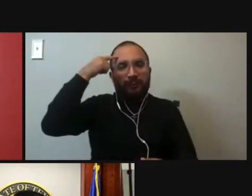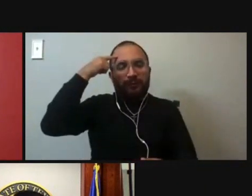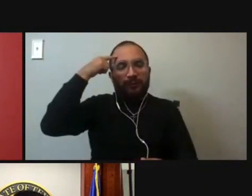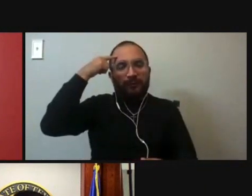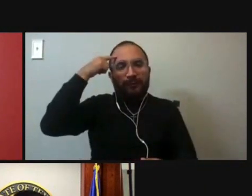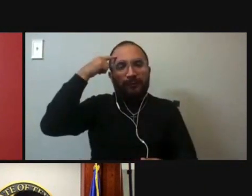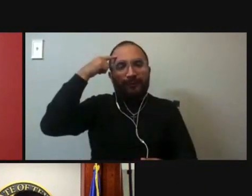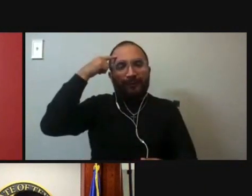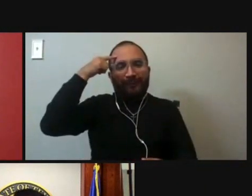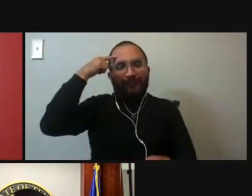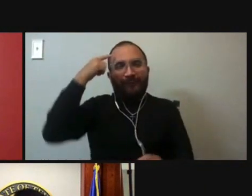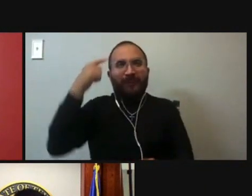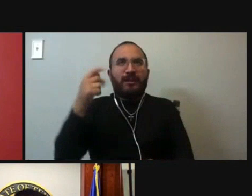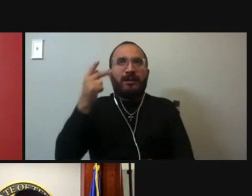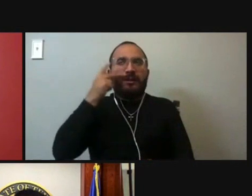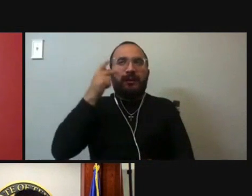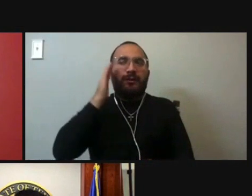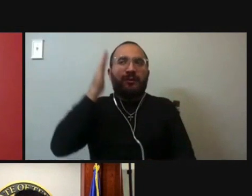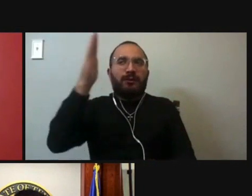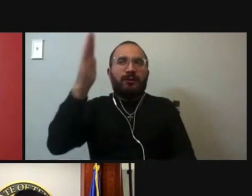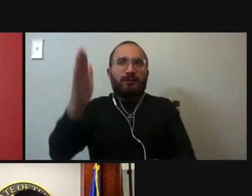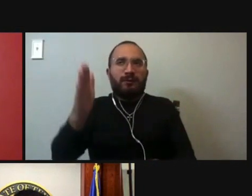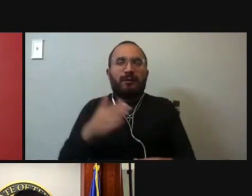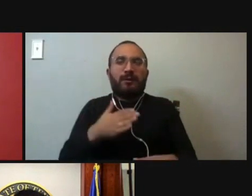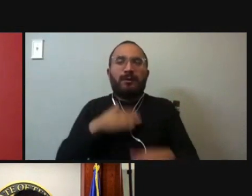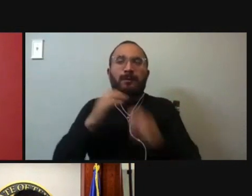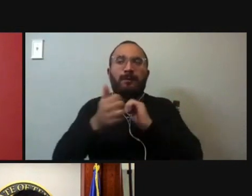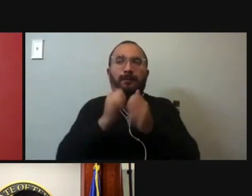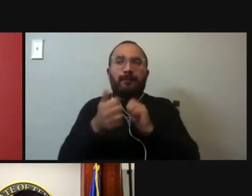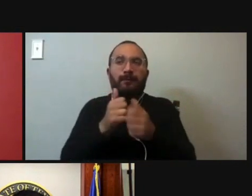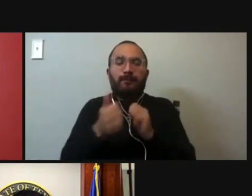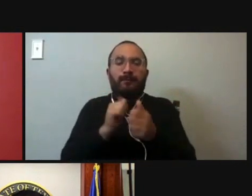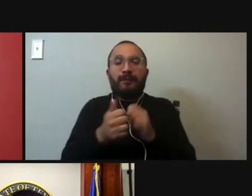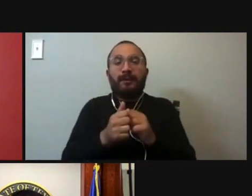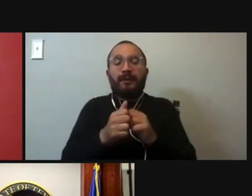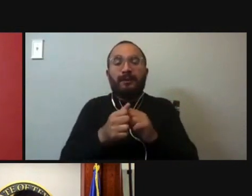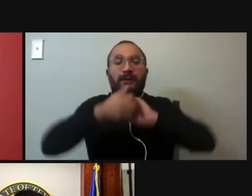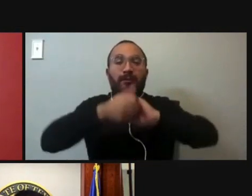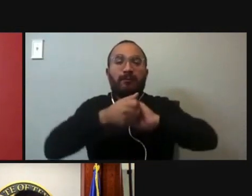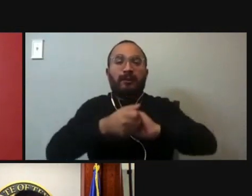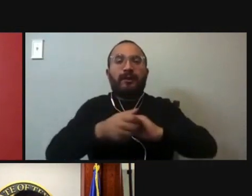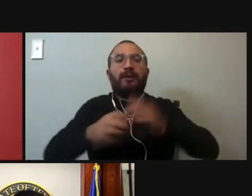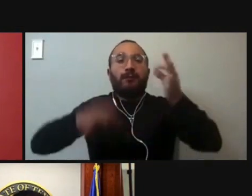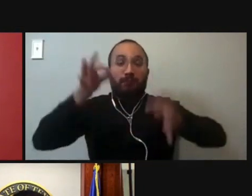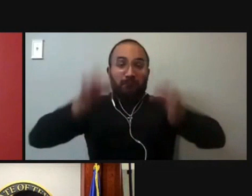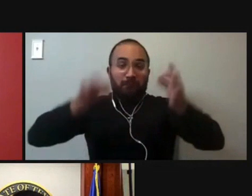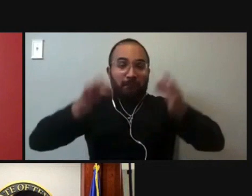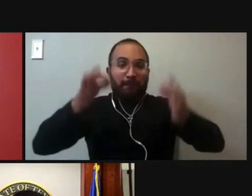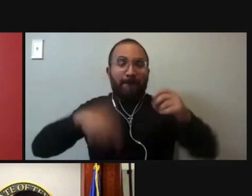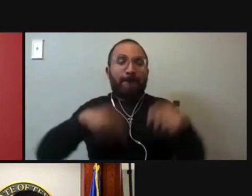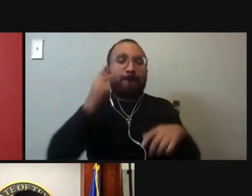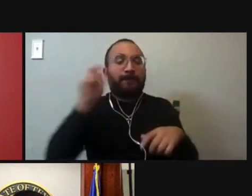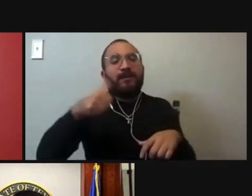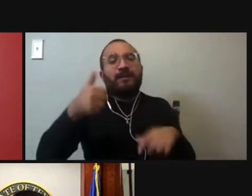continued service on the court and to see so many others join